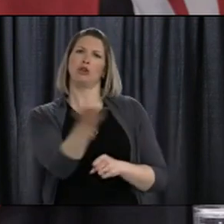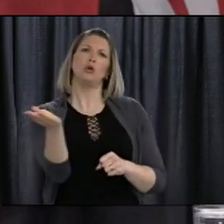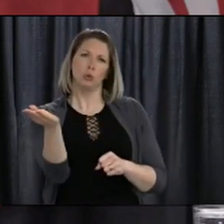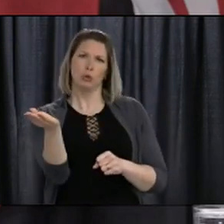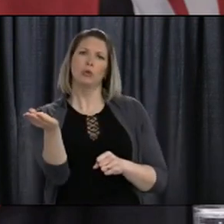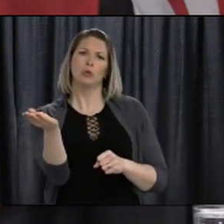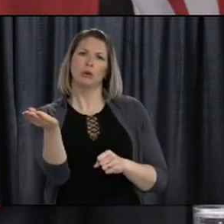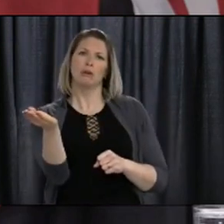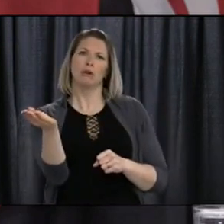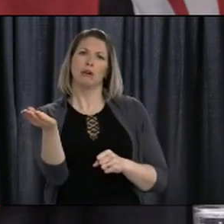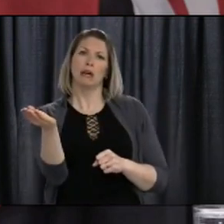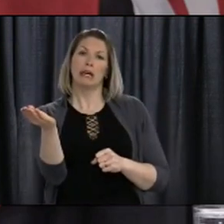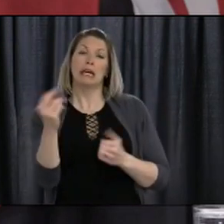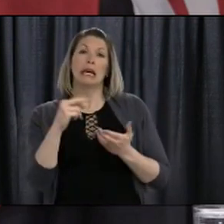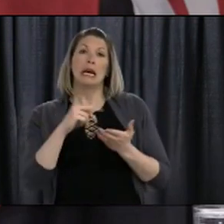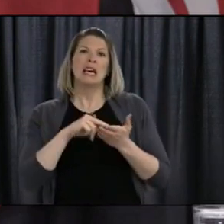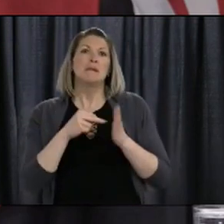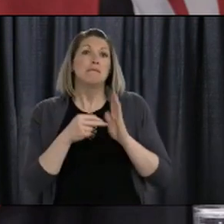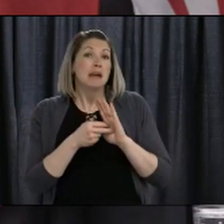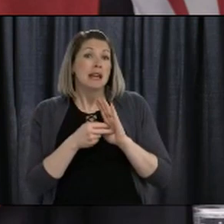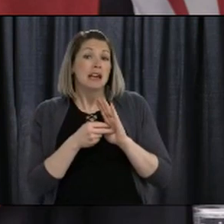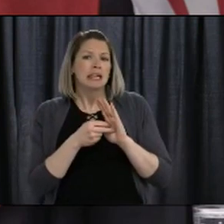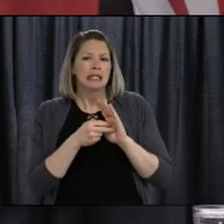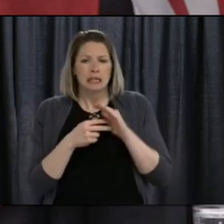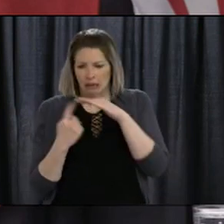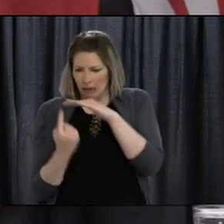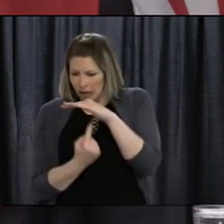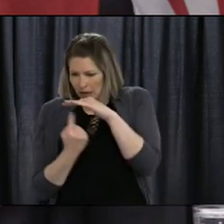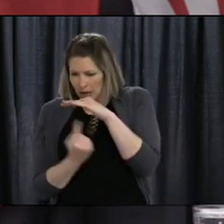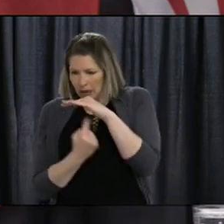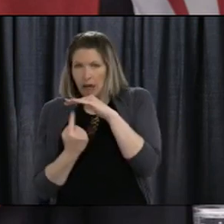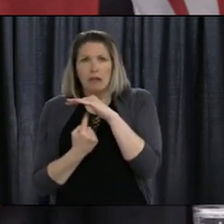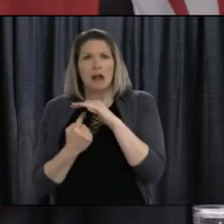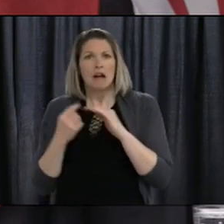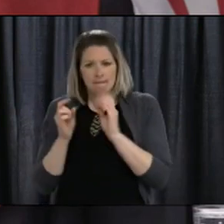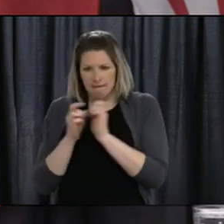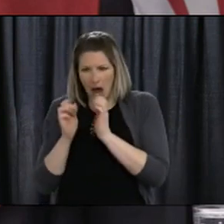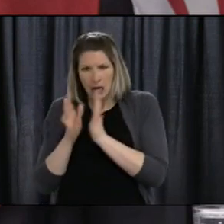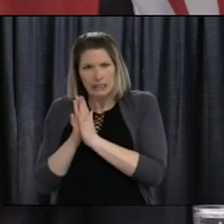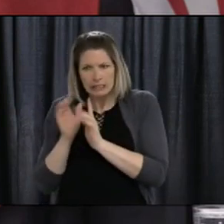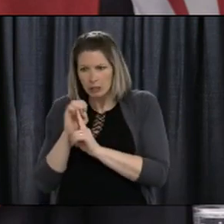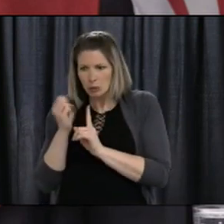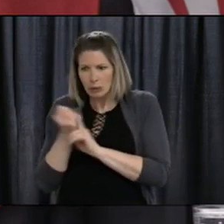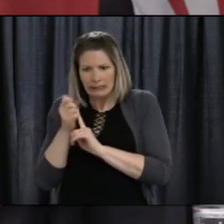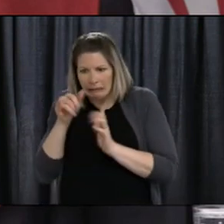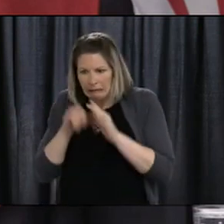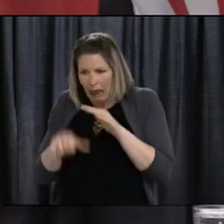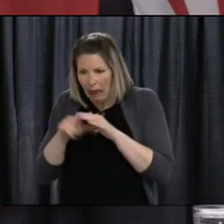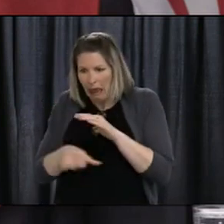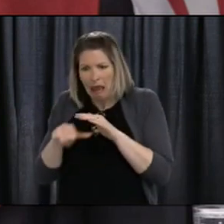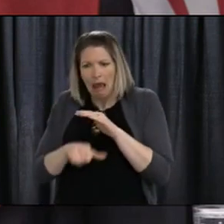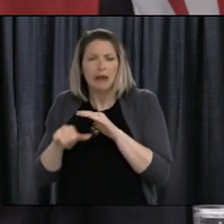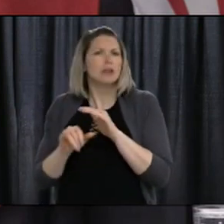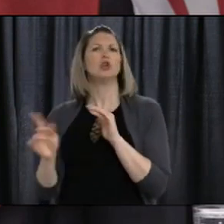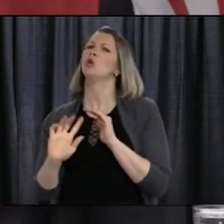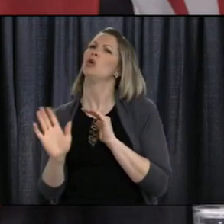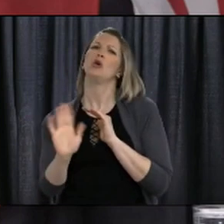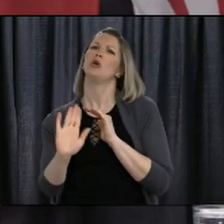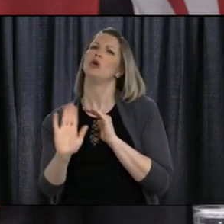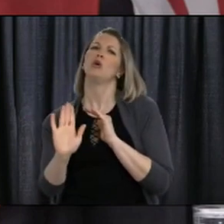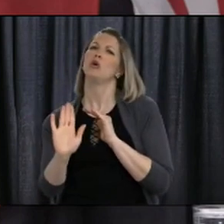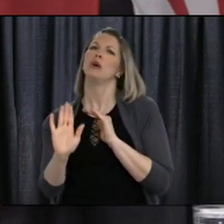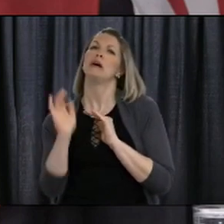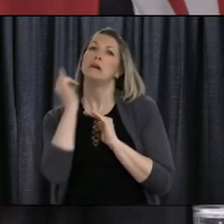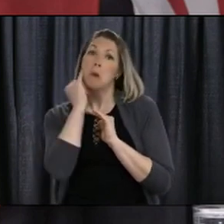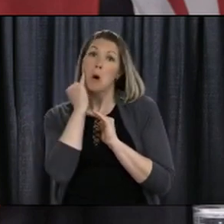that you are forced to stay in a situation that is unsafe. If you are experiencing violence in your own, please